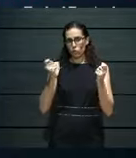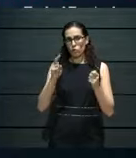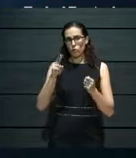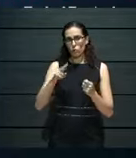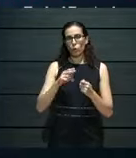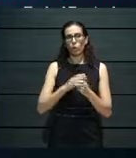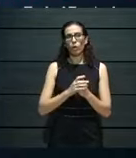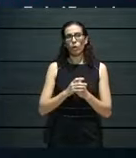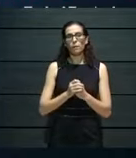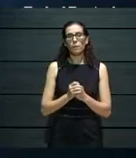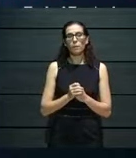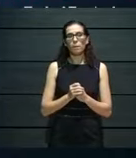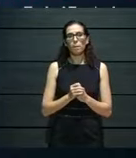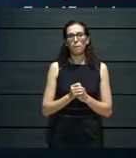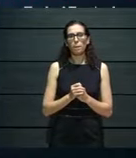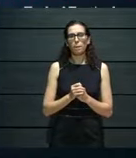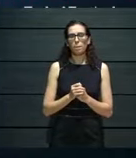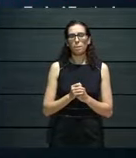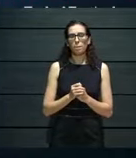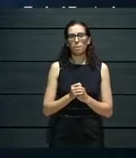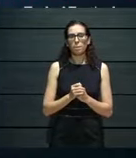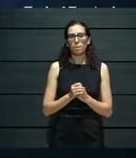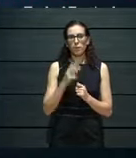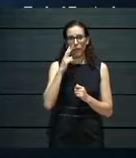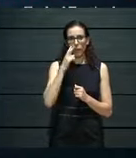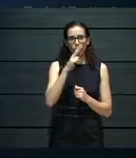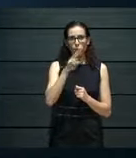The Facebook, um, views here.